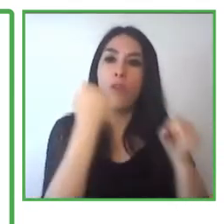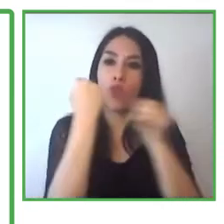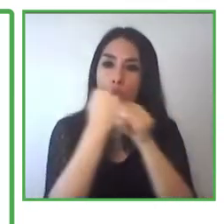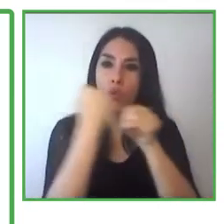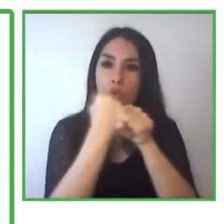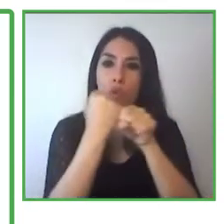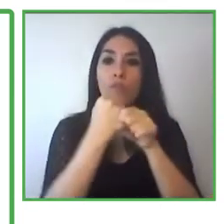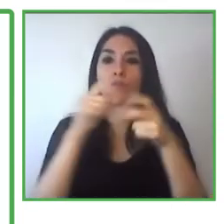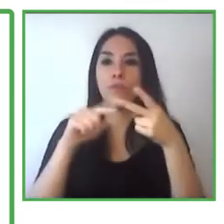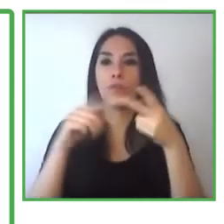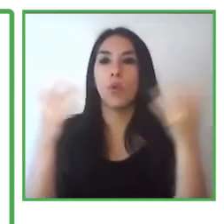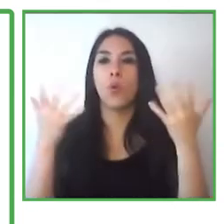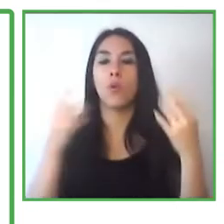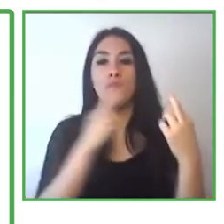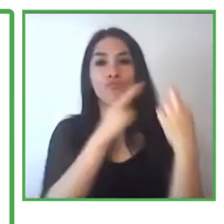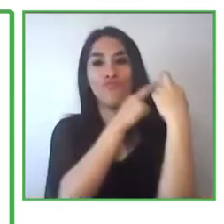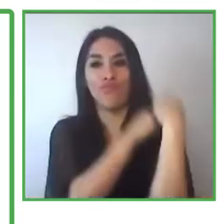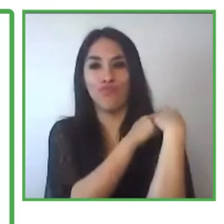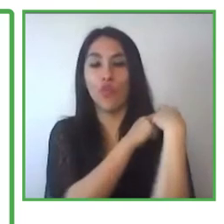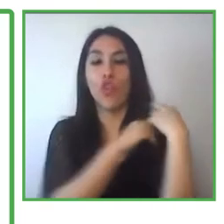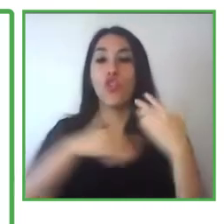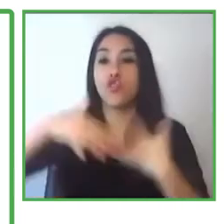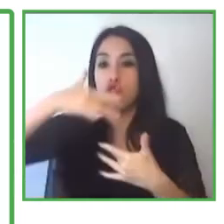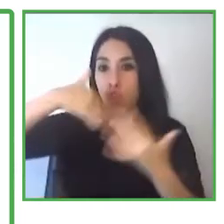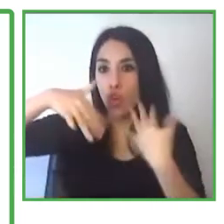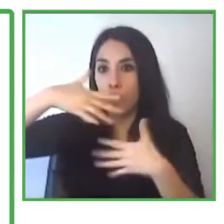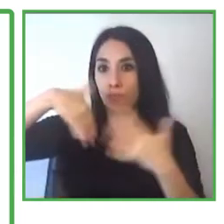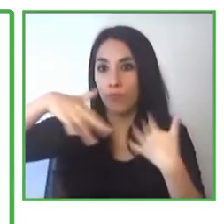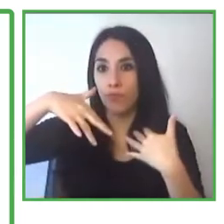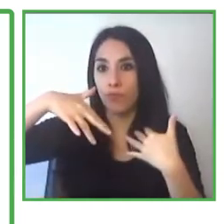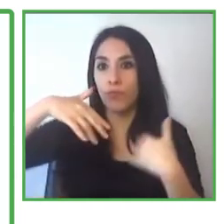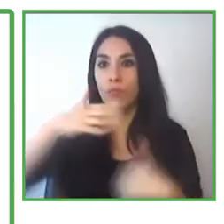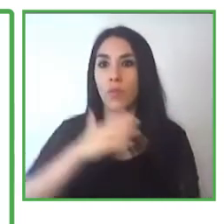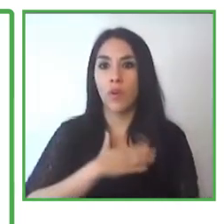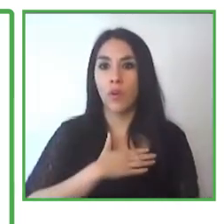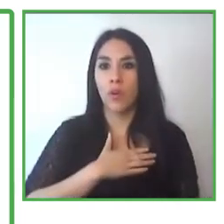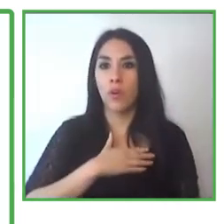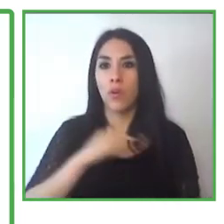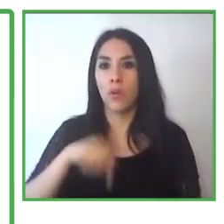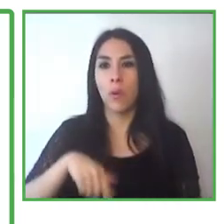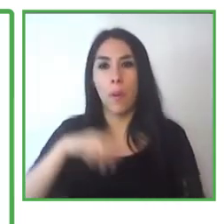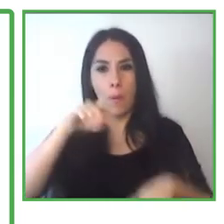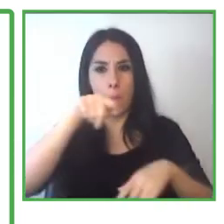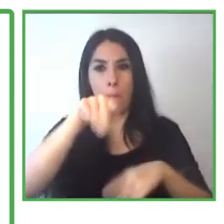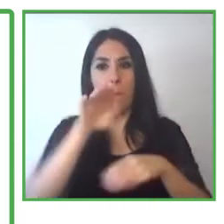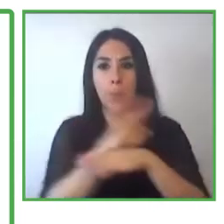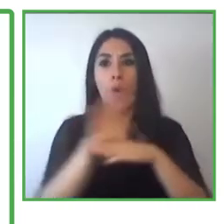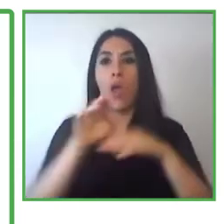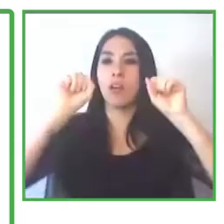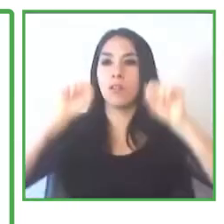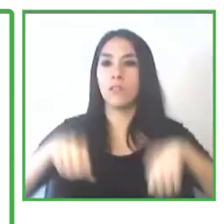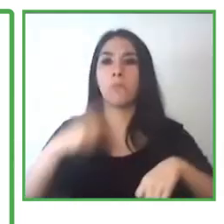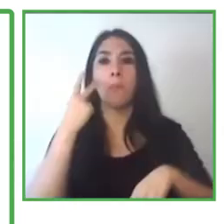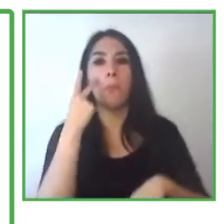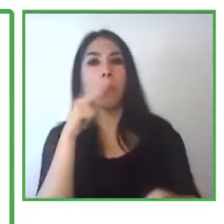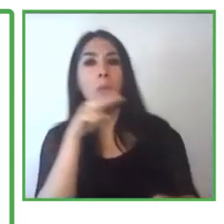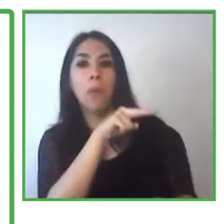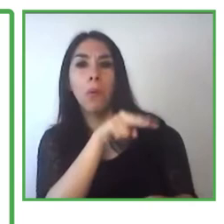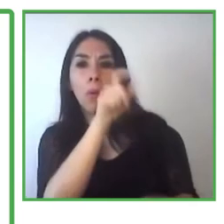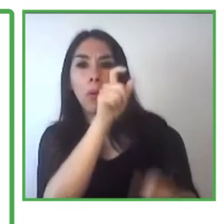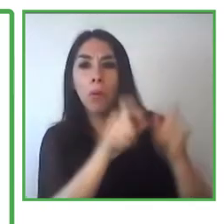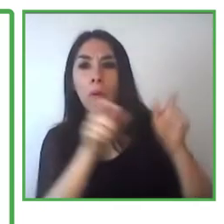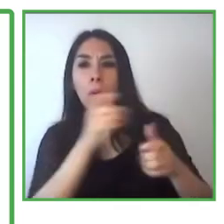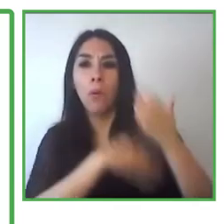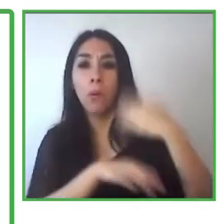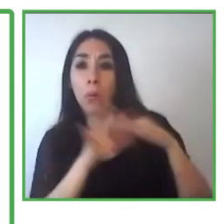work environments. This is social corporate responsibility, but it's also because they're able to trust in the talent